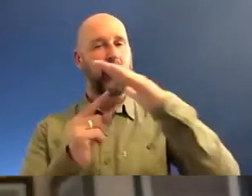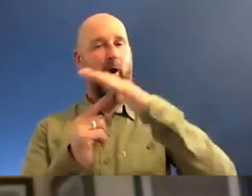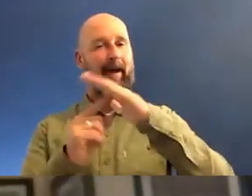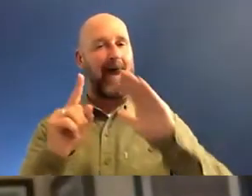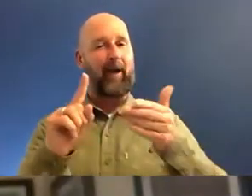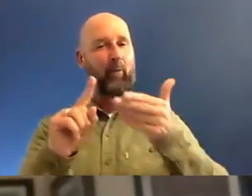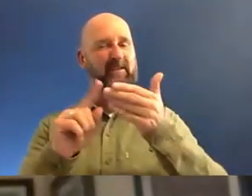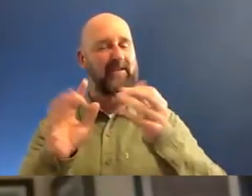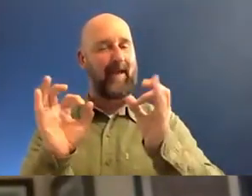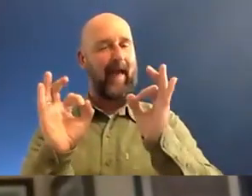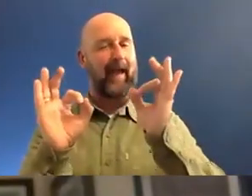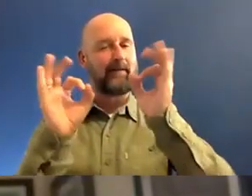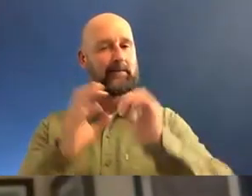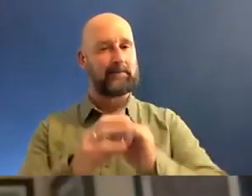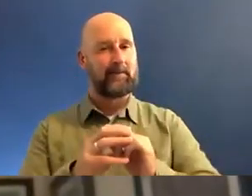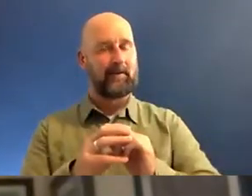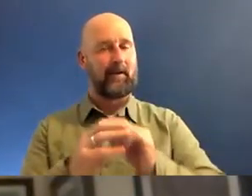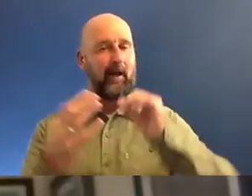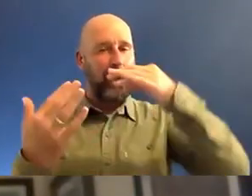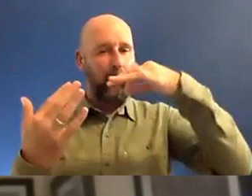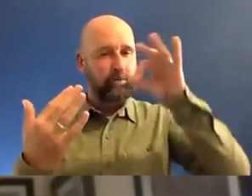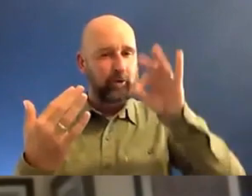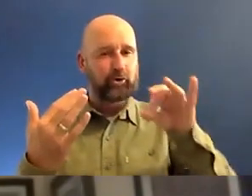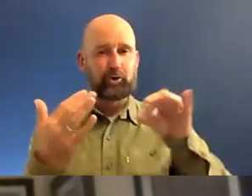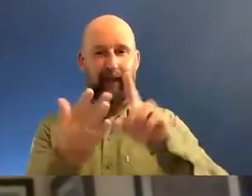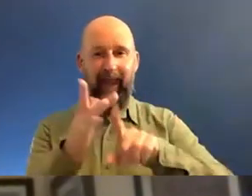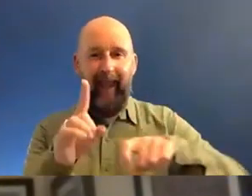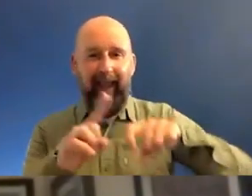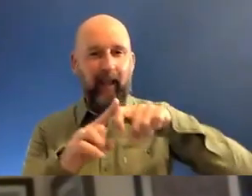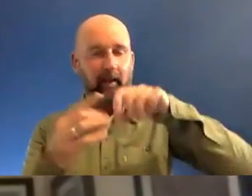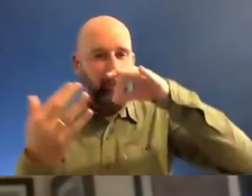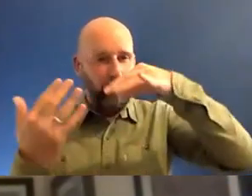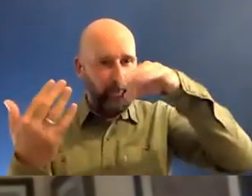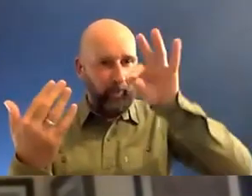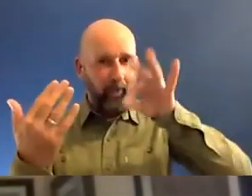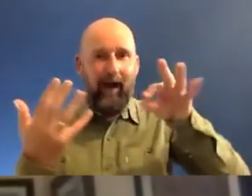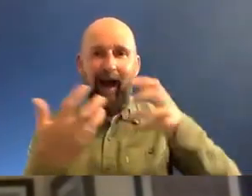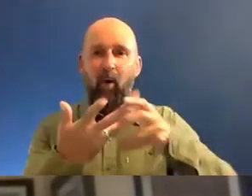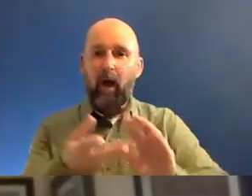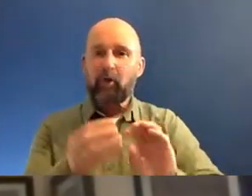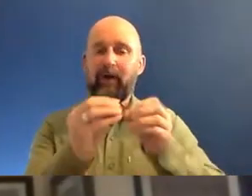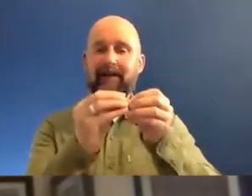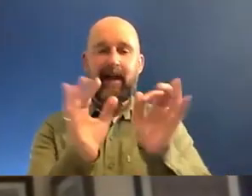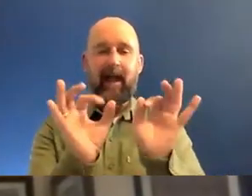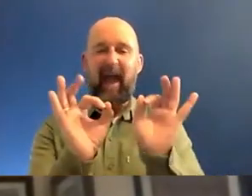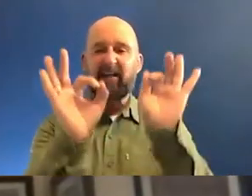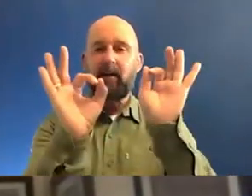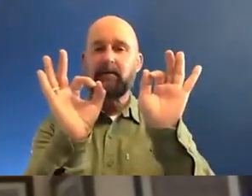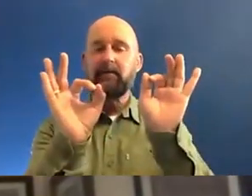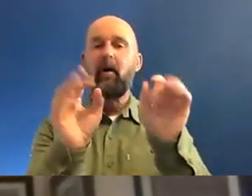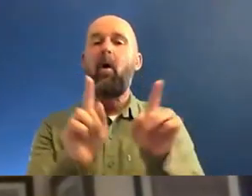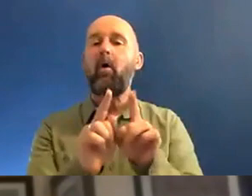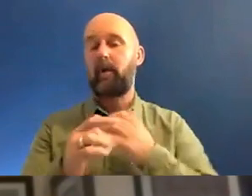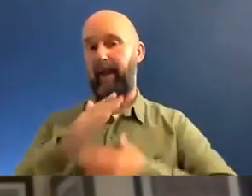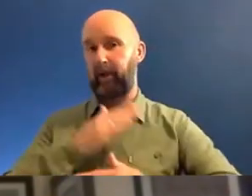Excellence in handling a brush and ink or excellence in the way I create something, but also excellence in my conduct.